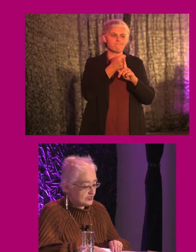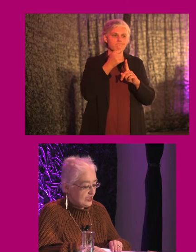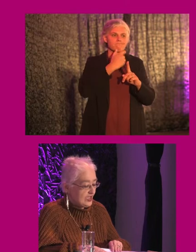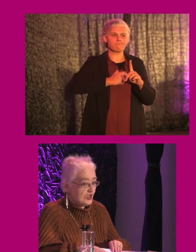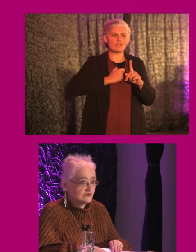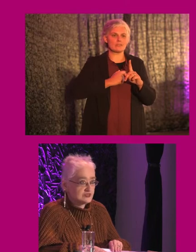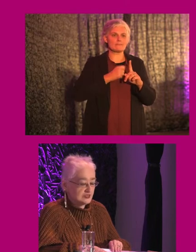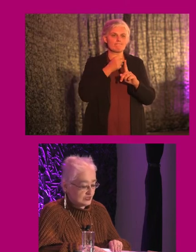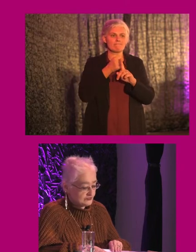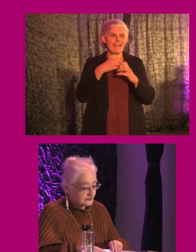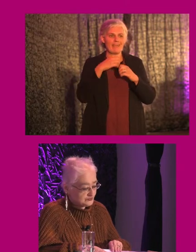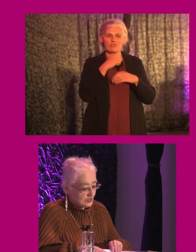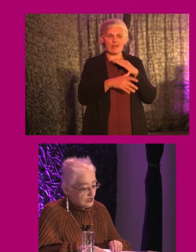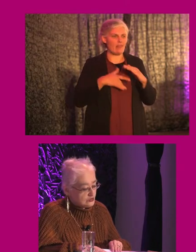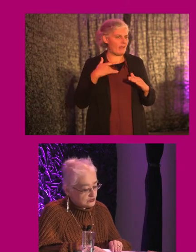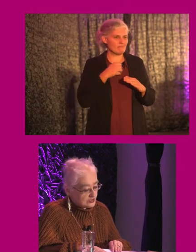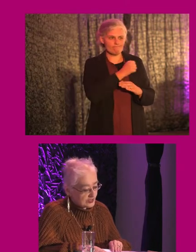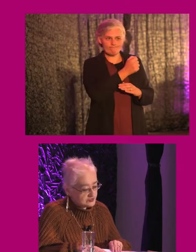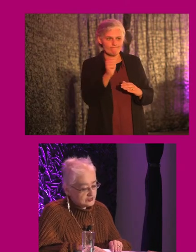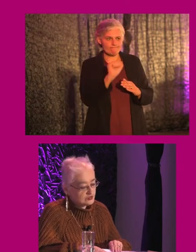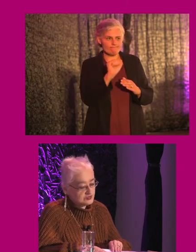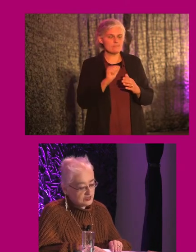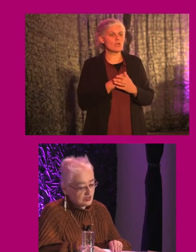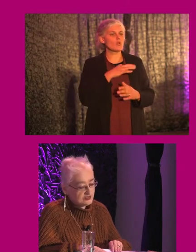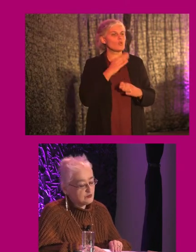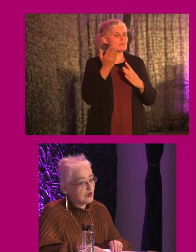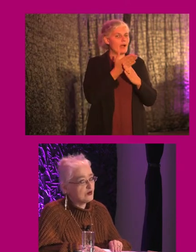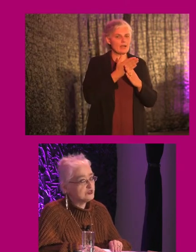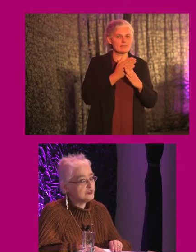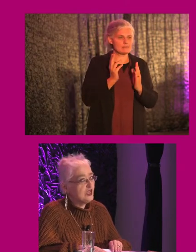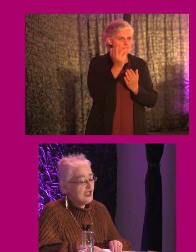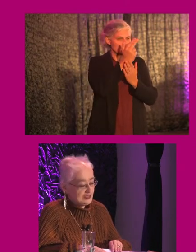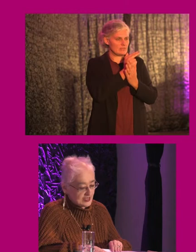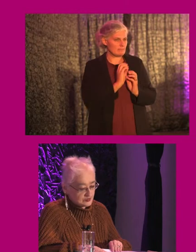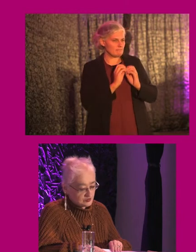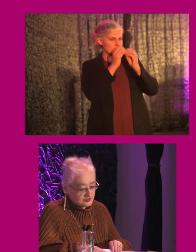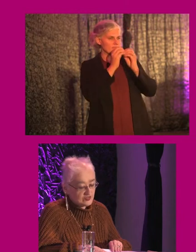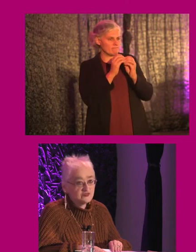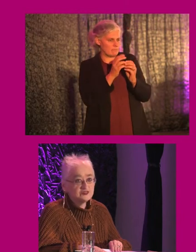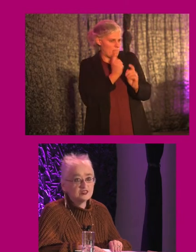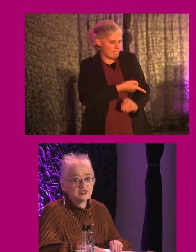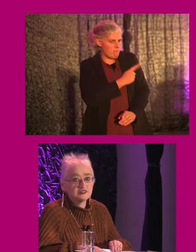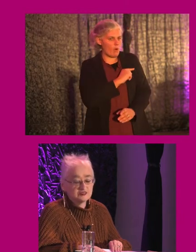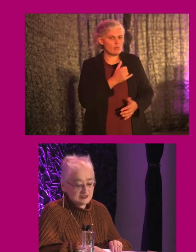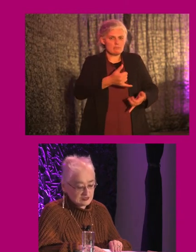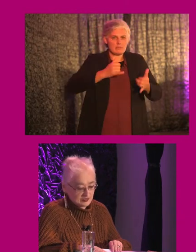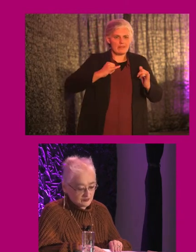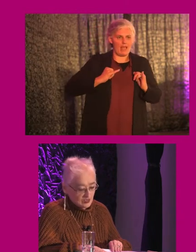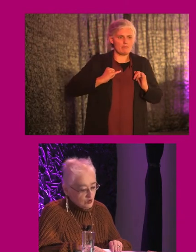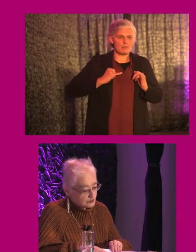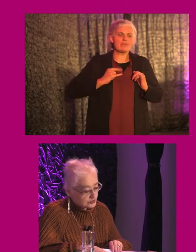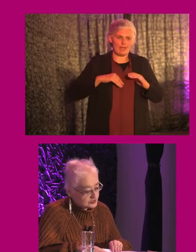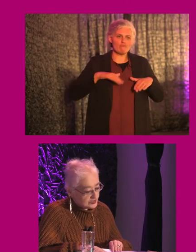person's everyday life. Good access or design empowers, enables, and facilitates dignity.